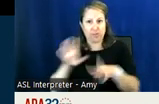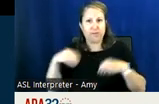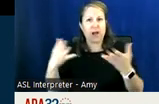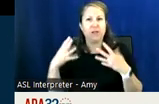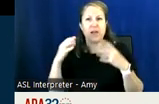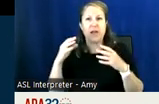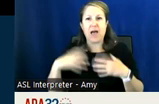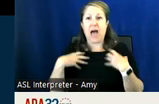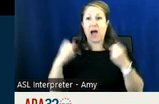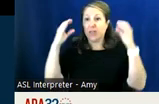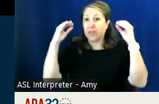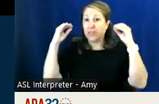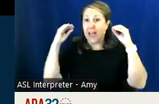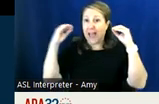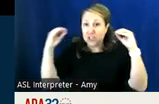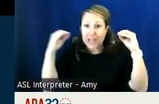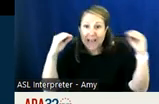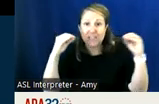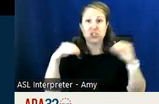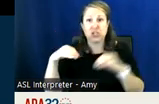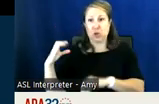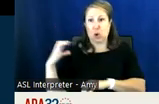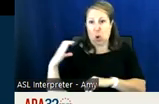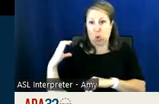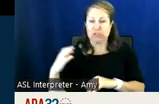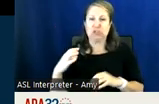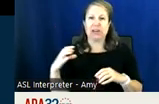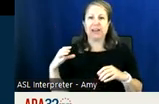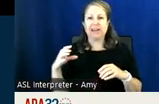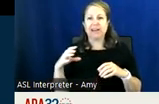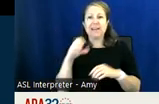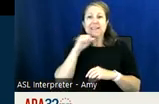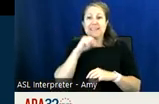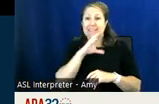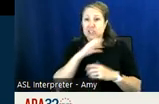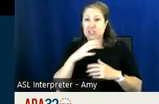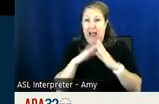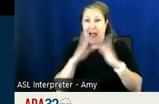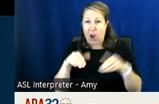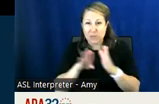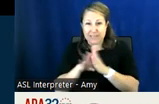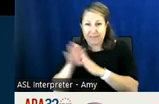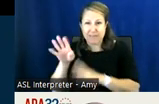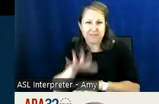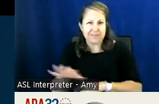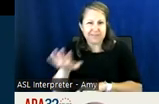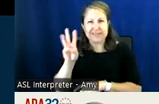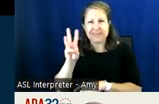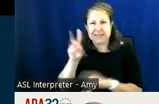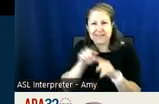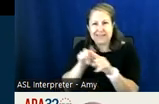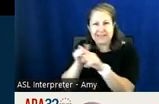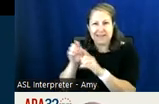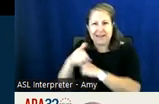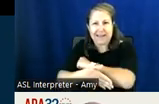coaching and care to residents and senior citizen housing developments through six major counties within the state those